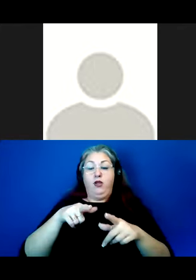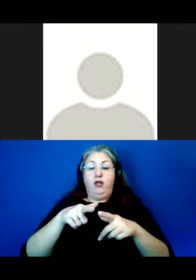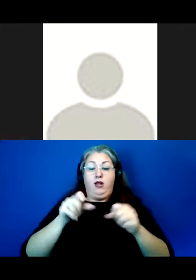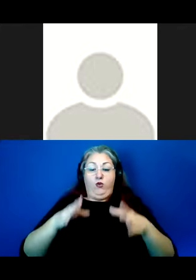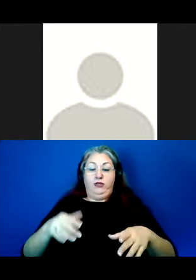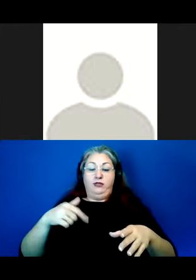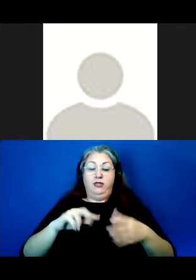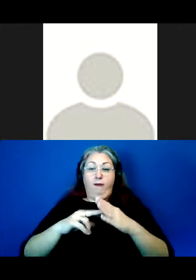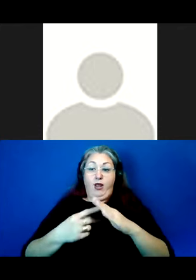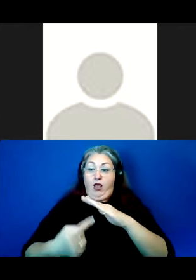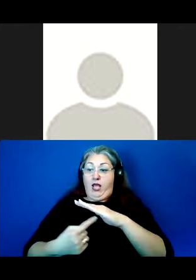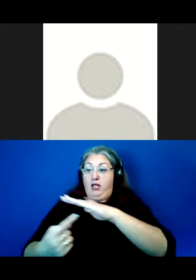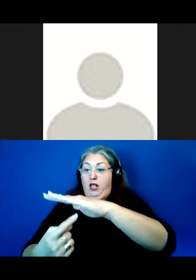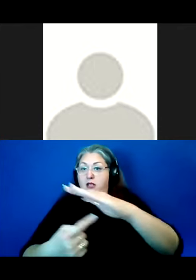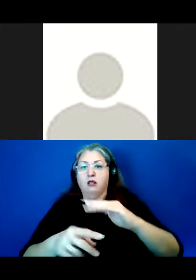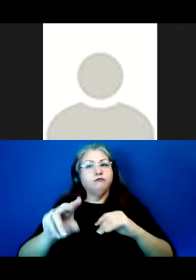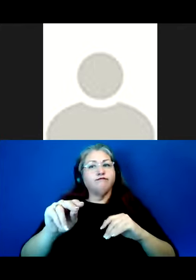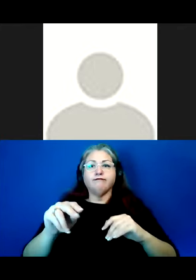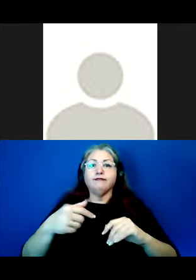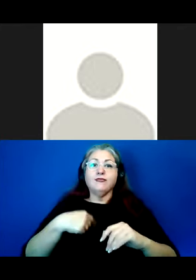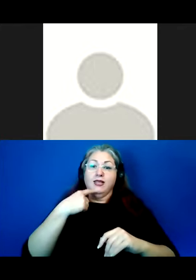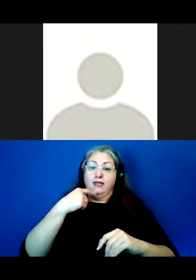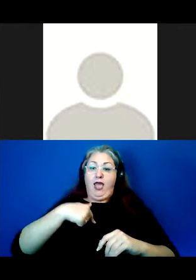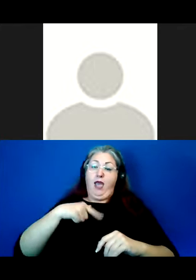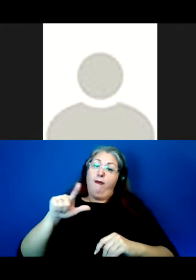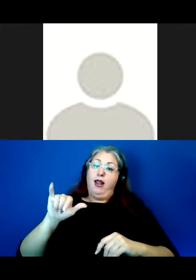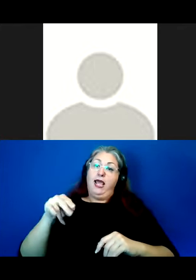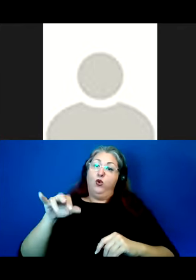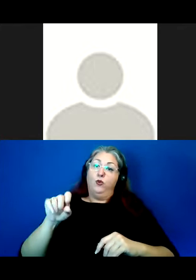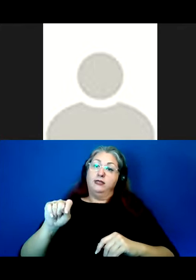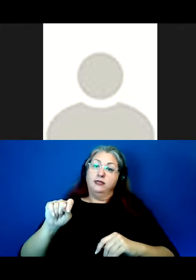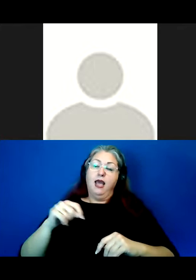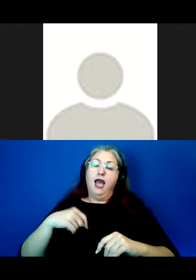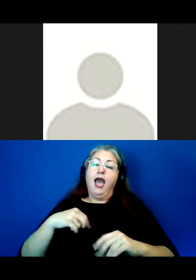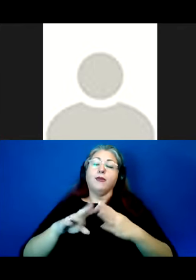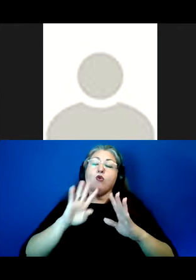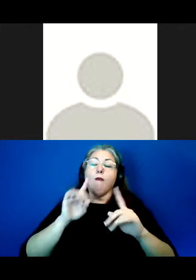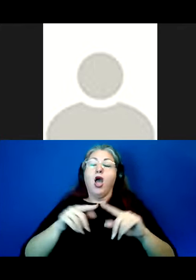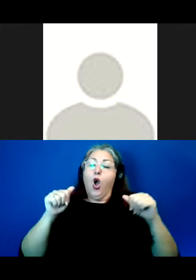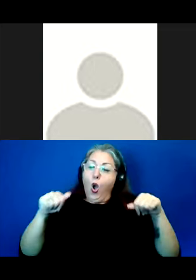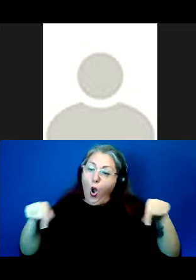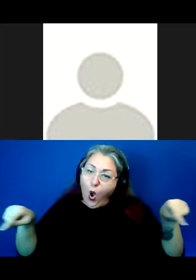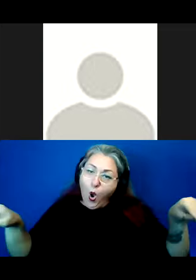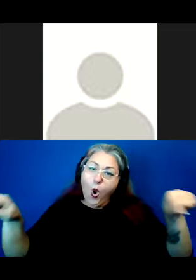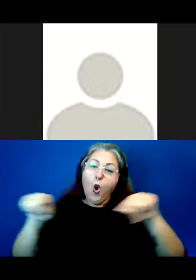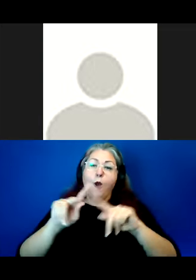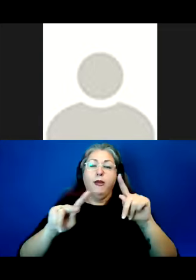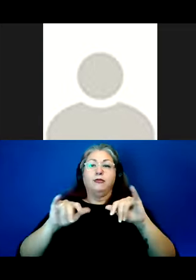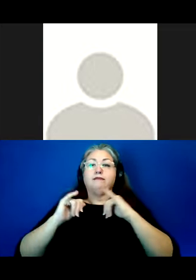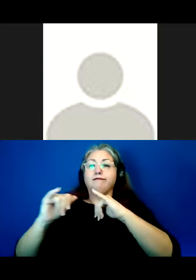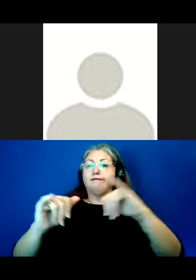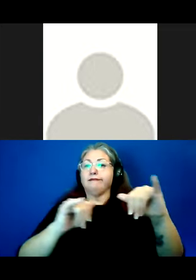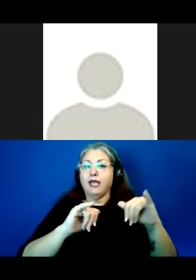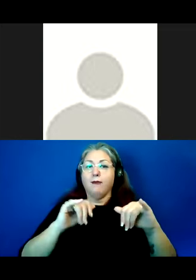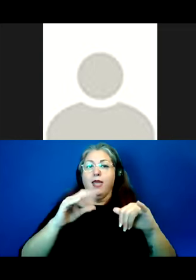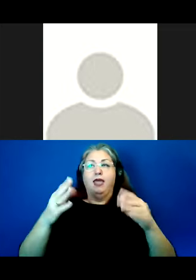not an isolated one, that is to say, when I say that I'm a linguist, I'm referencing all of the other people who are also linguists and the broader